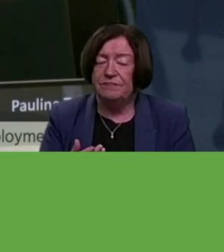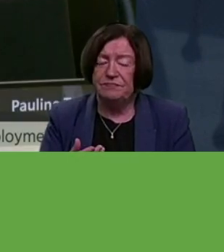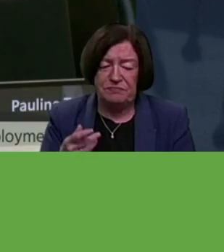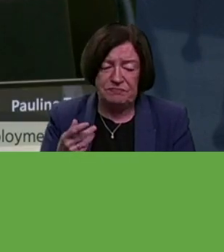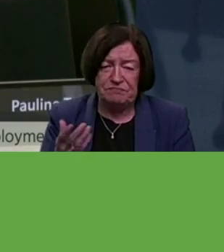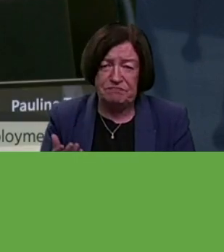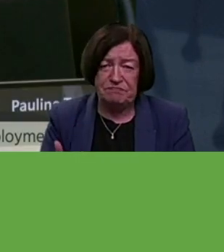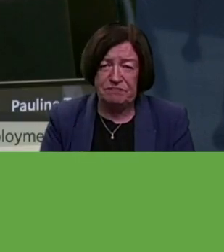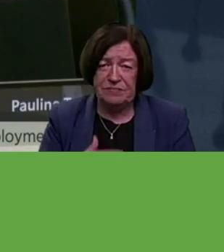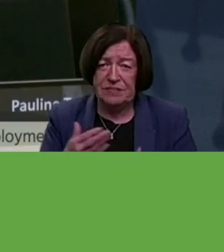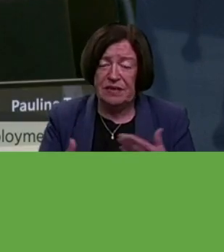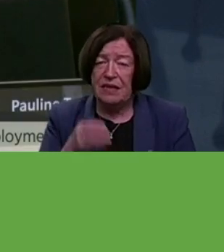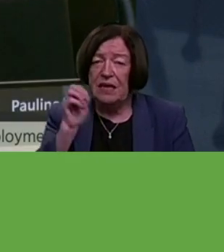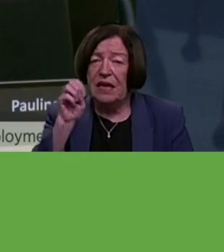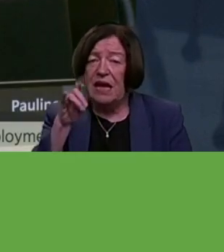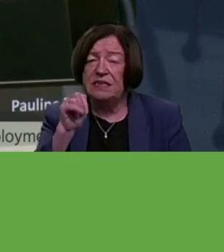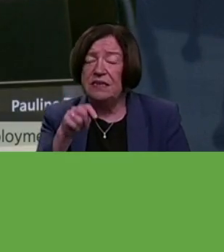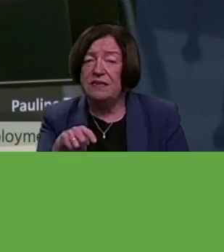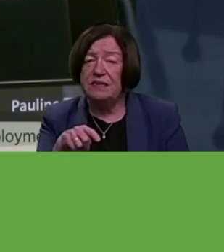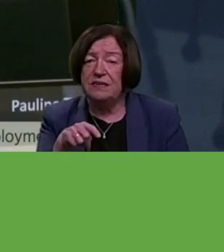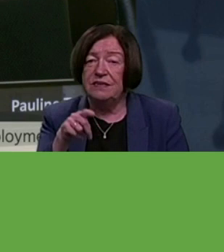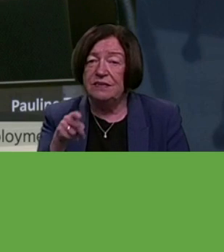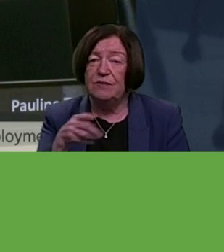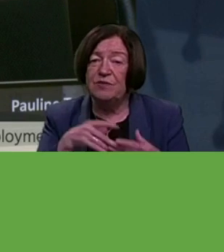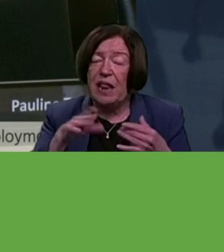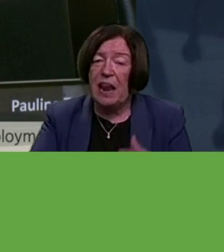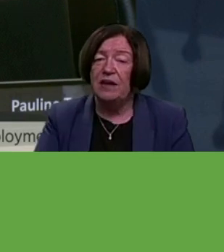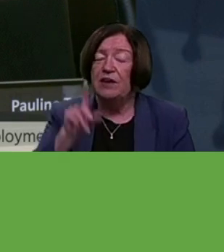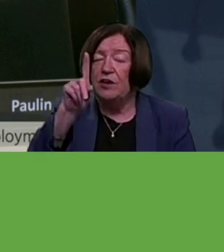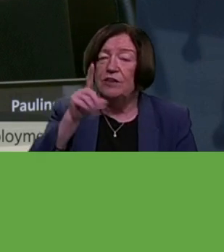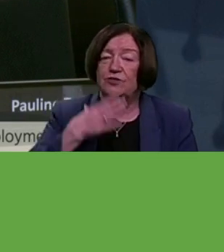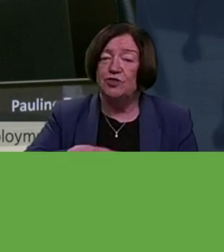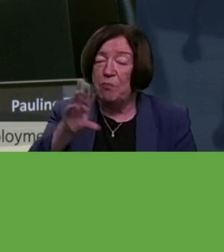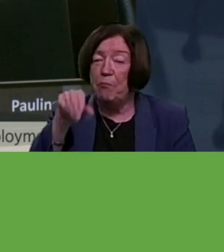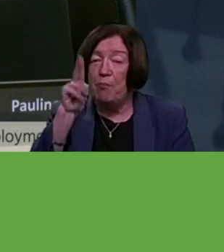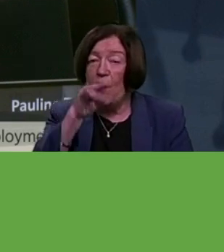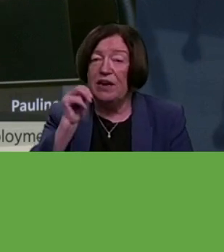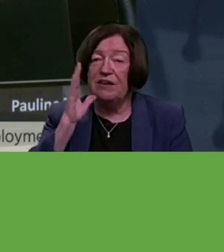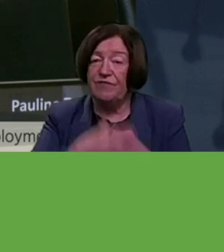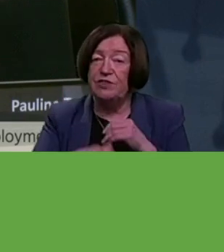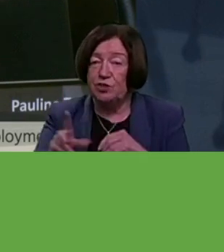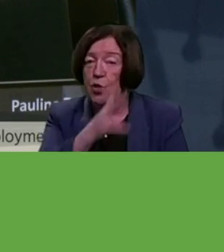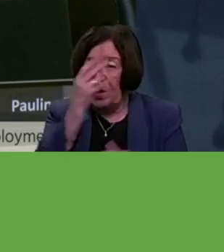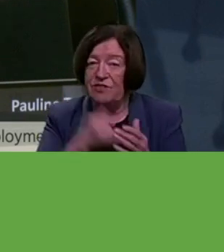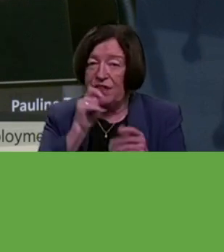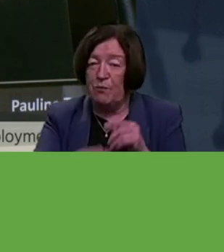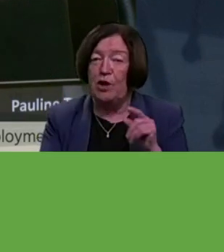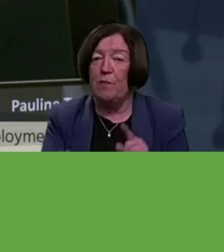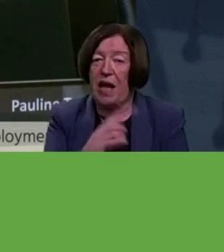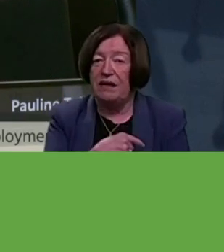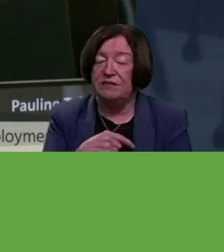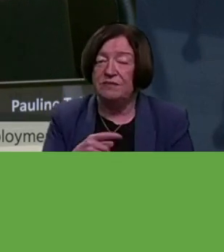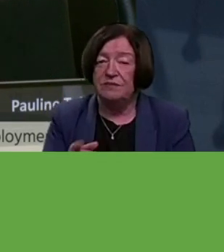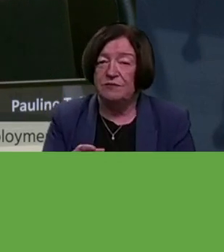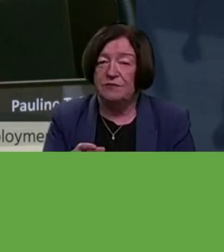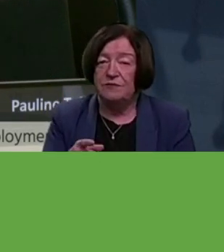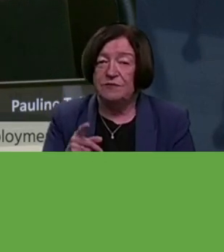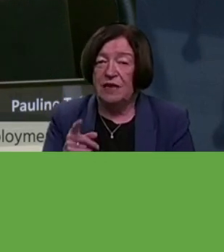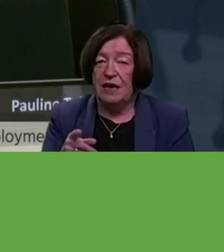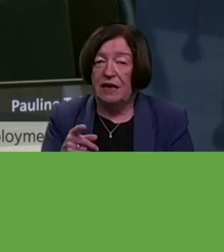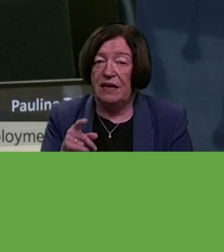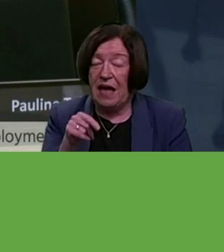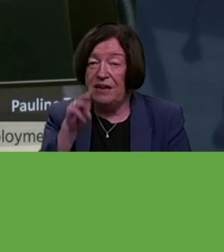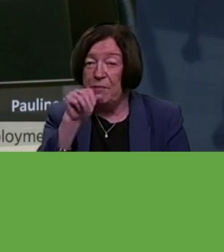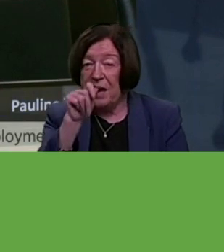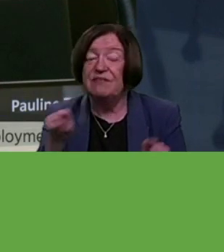know, obviously where the lacking was, you know? Just let Pauline finish the questions and then we'll come back to you. Okay? Sorry. I suppose,